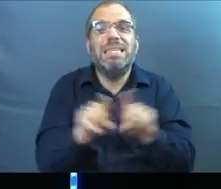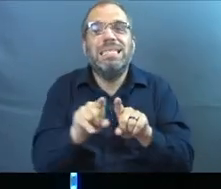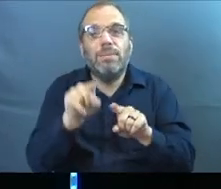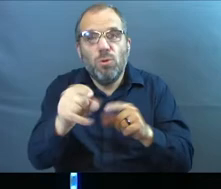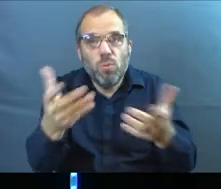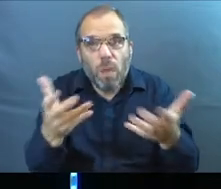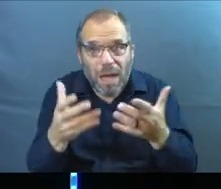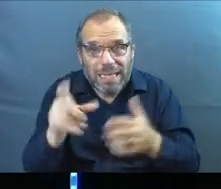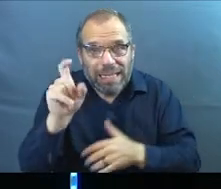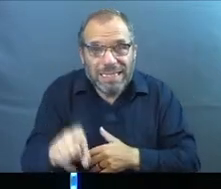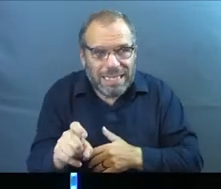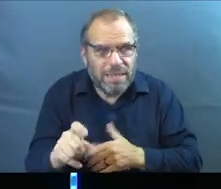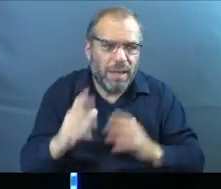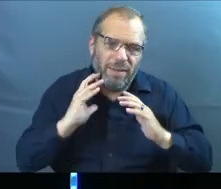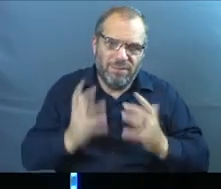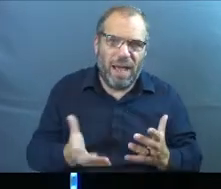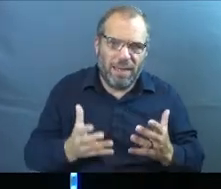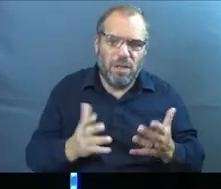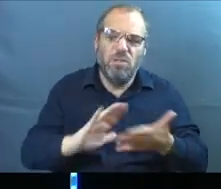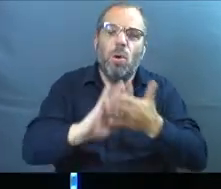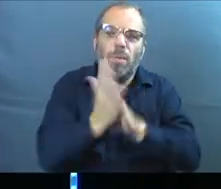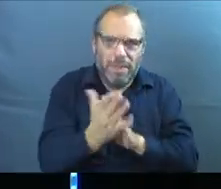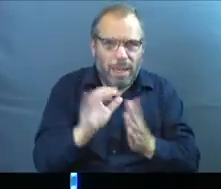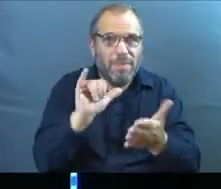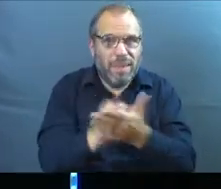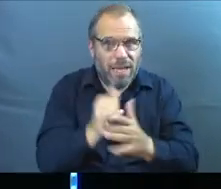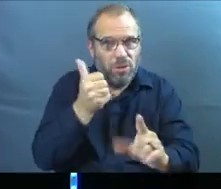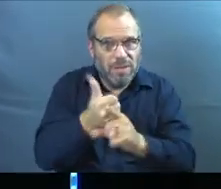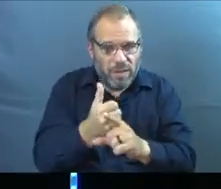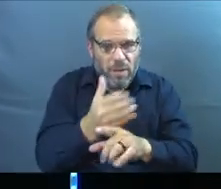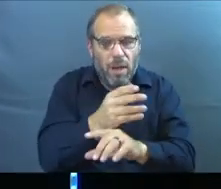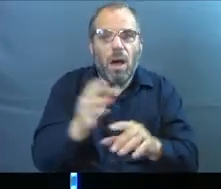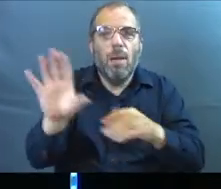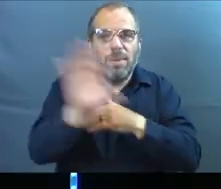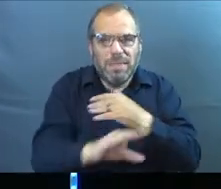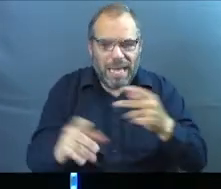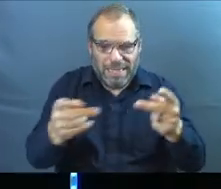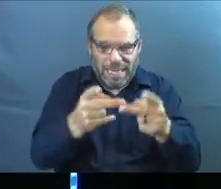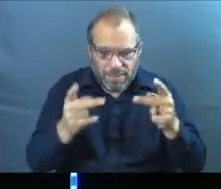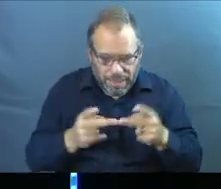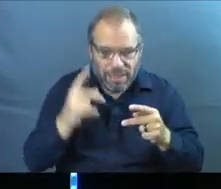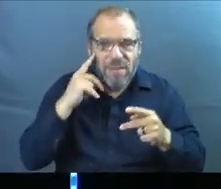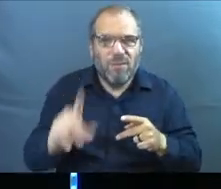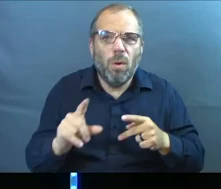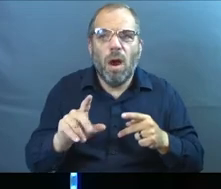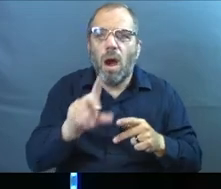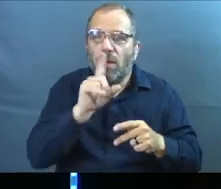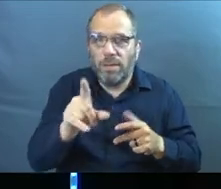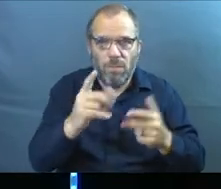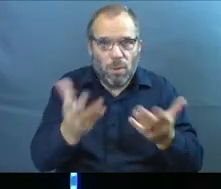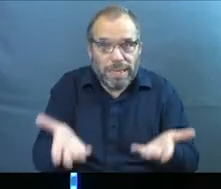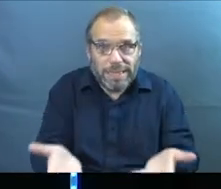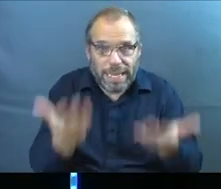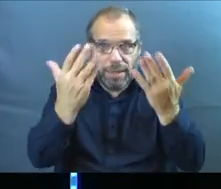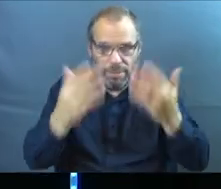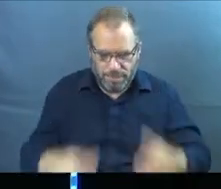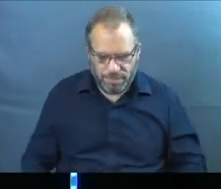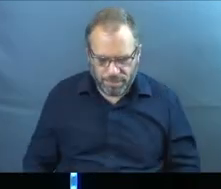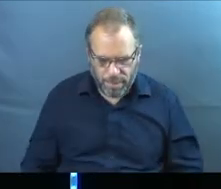we want it and need it, so do they. So let's be it as well. Protect that space for authenticity. Can we stand up?